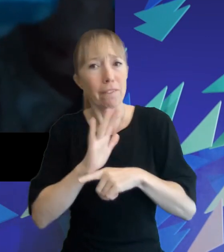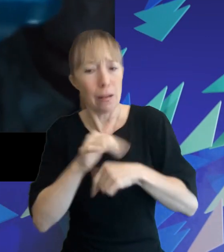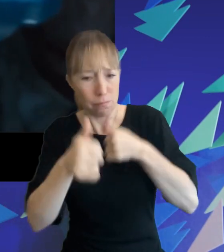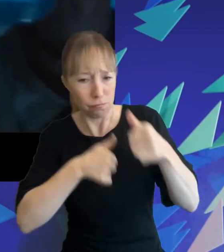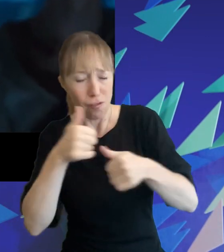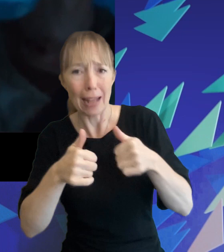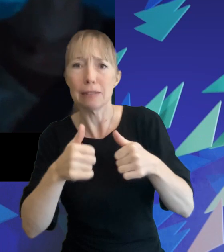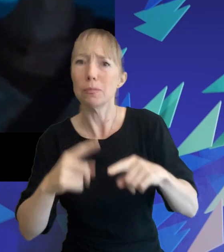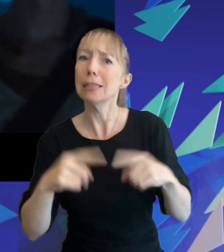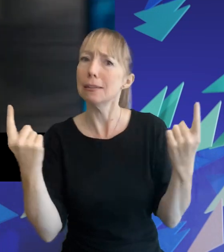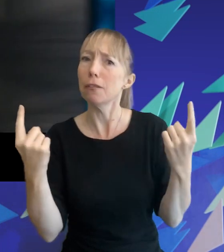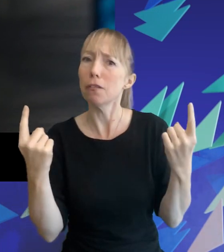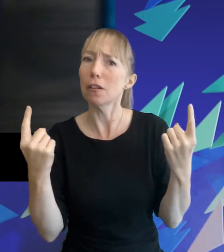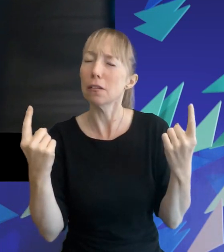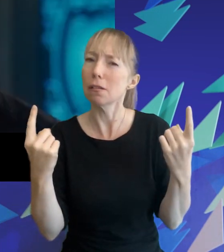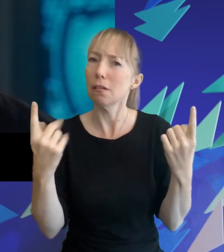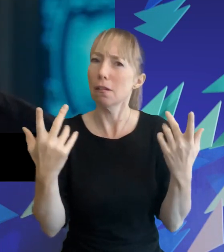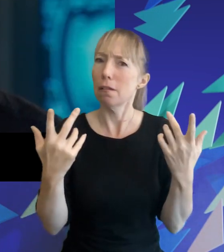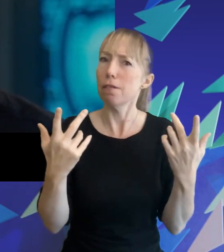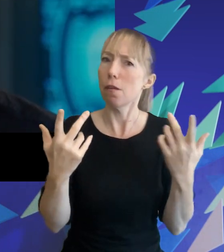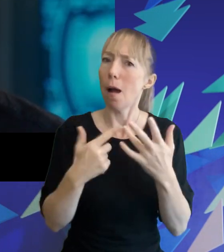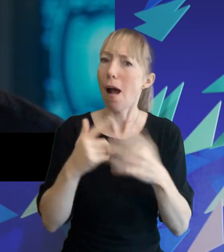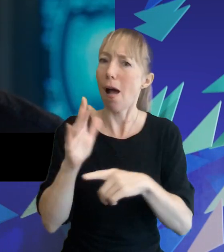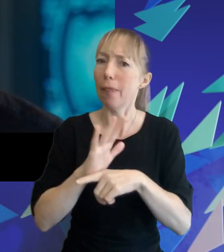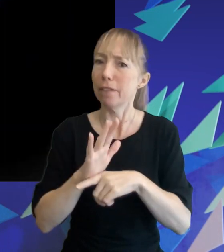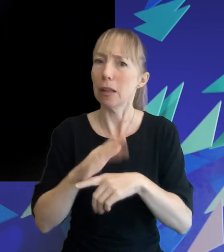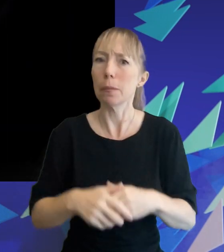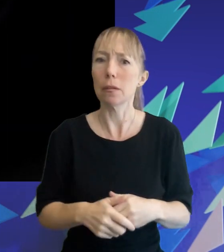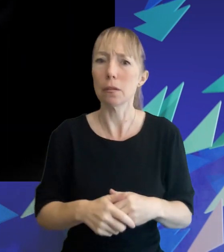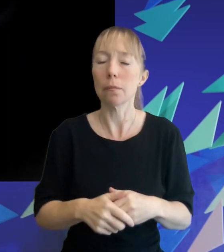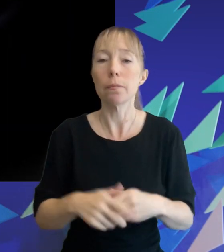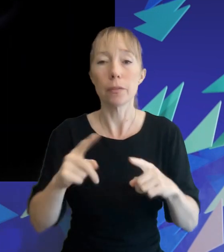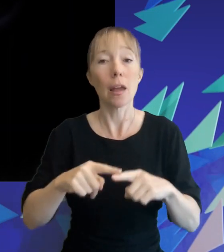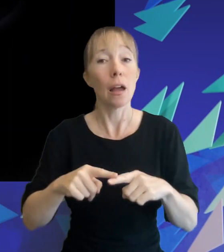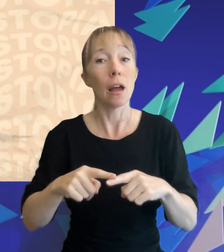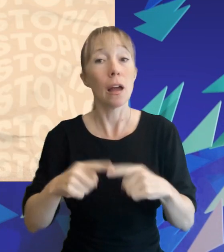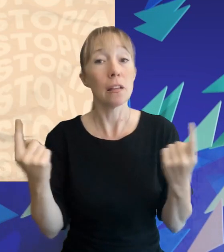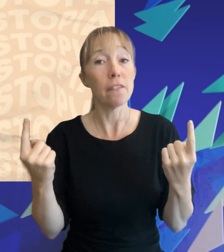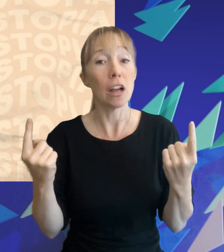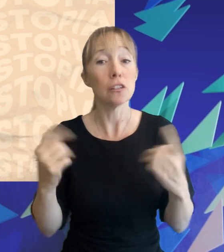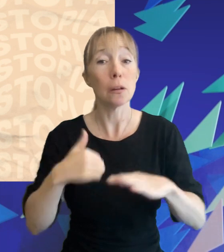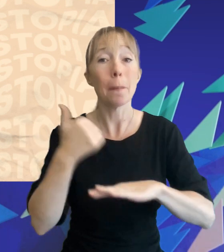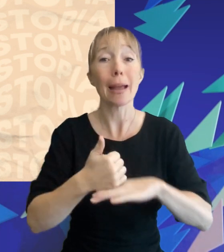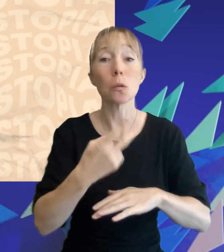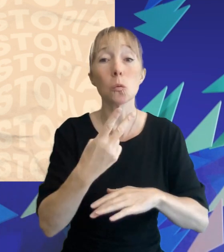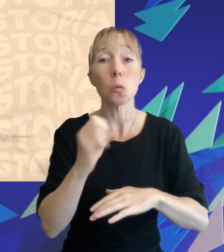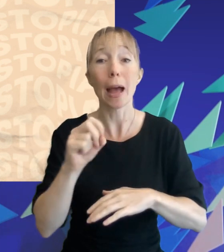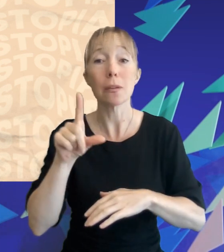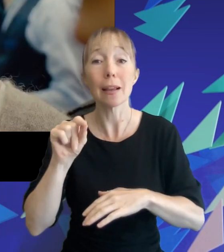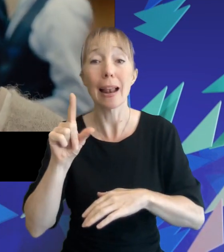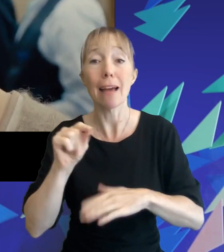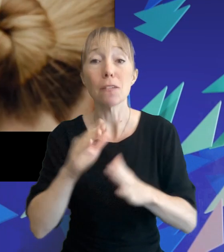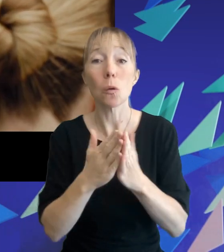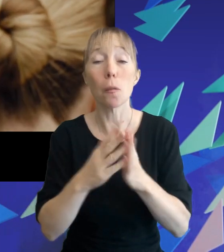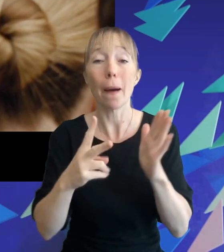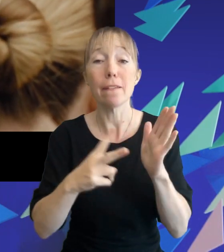out in the sea of other films within the genre big tick there divergent based on the 2011 novel by veronica